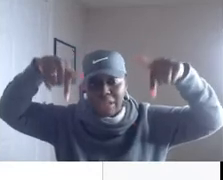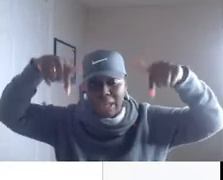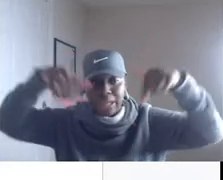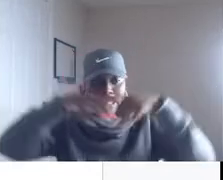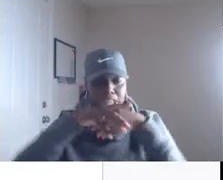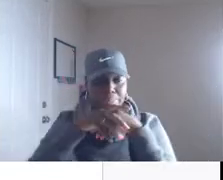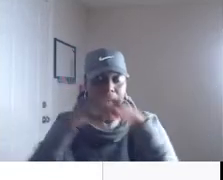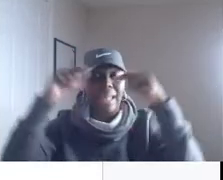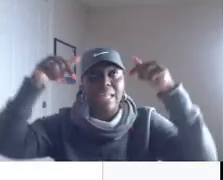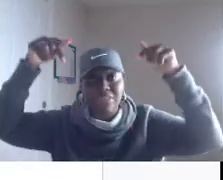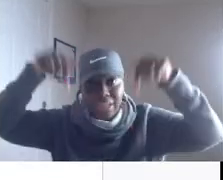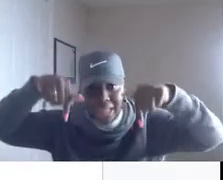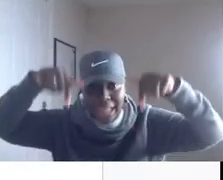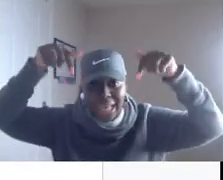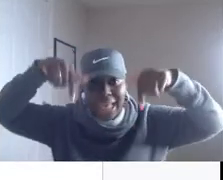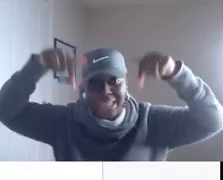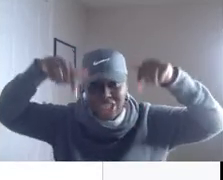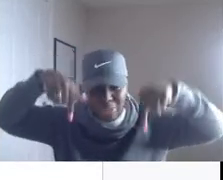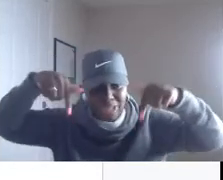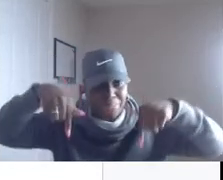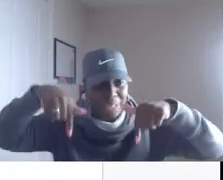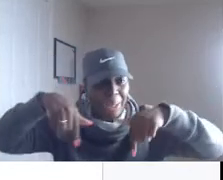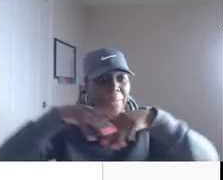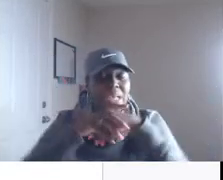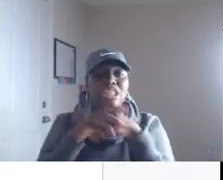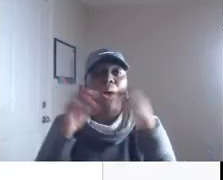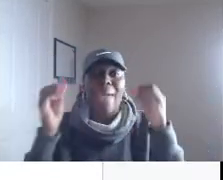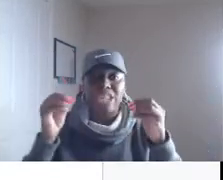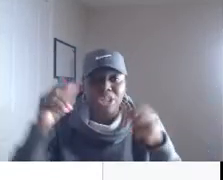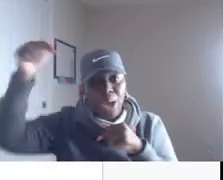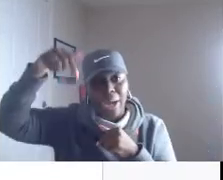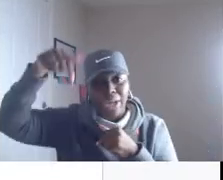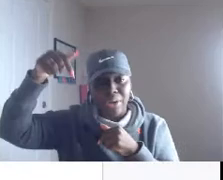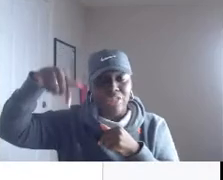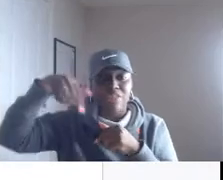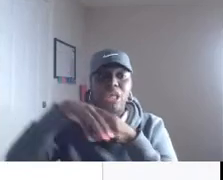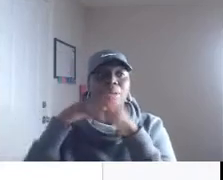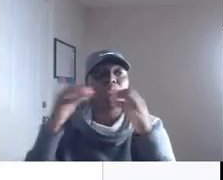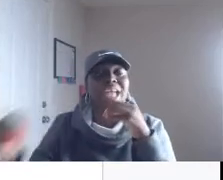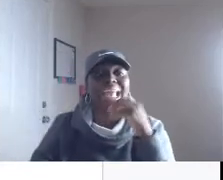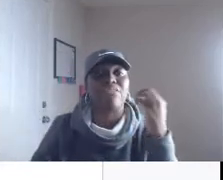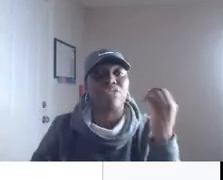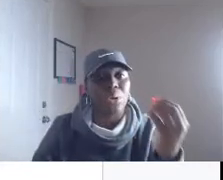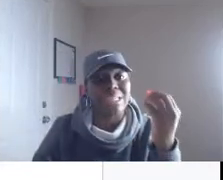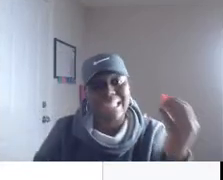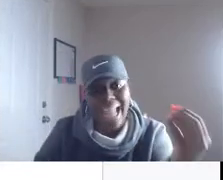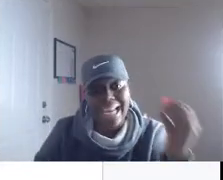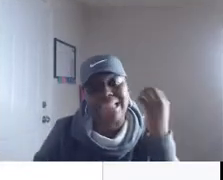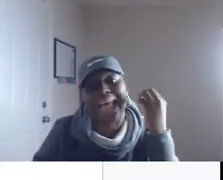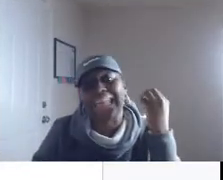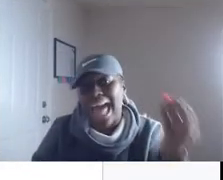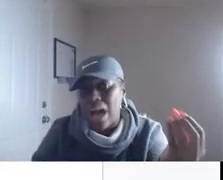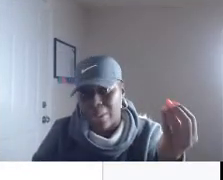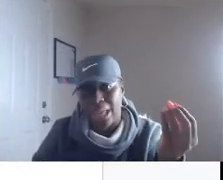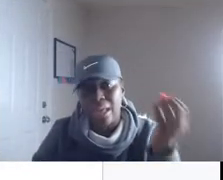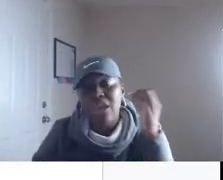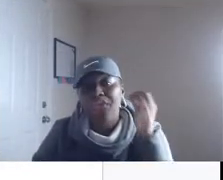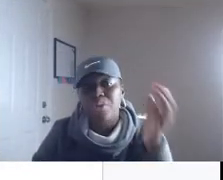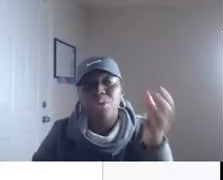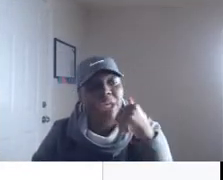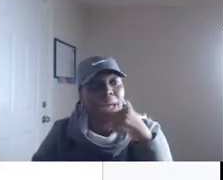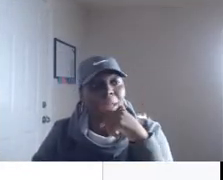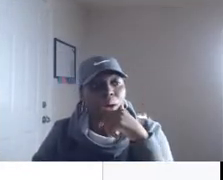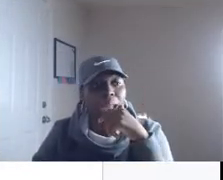i'll leave the link in the list i'll leave the link in the description below so make sure you go underneath the video and you check if your state it's allowing